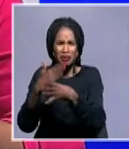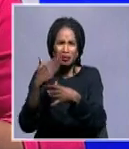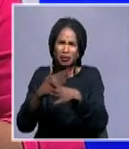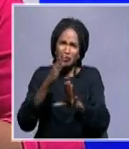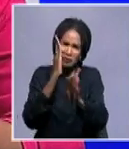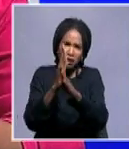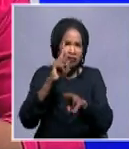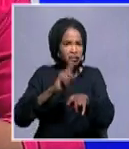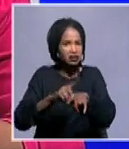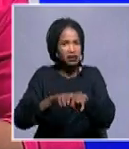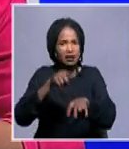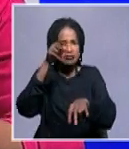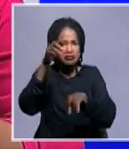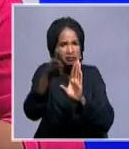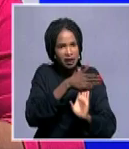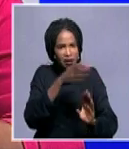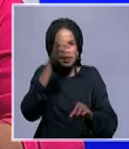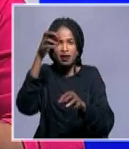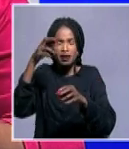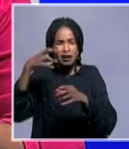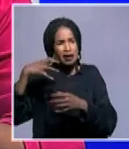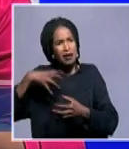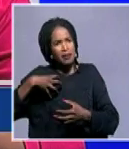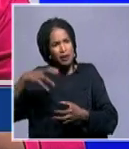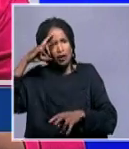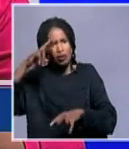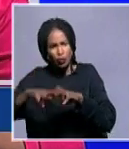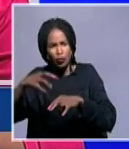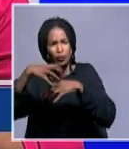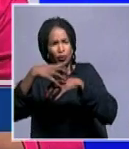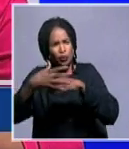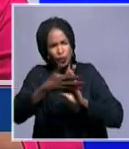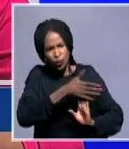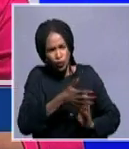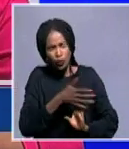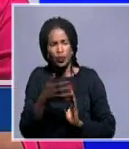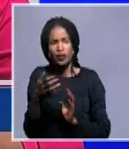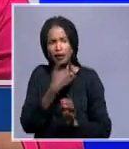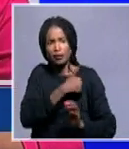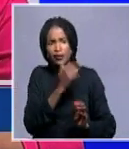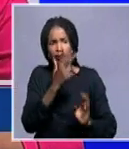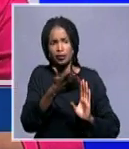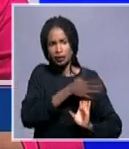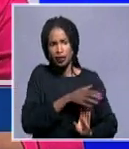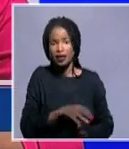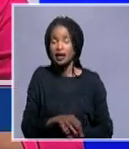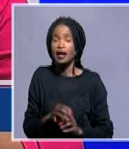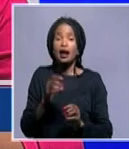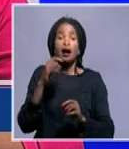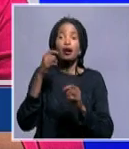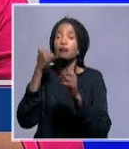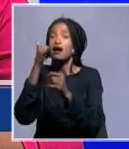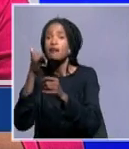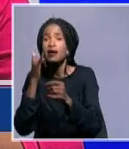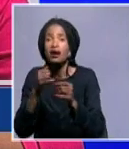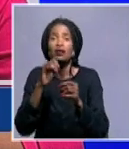time, it saves resources, and it saves lives. Because instead of consulting everybody and checking